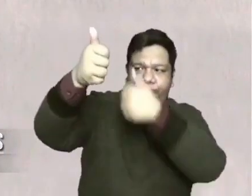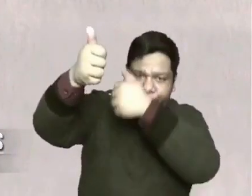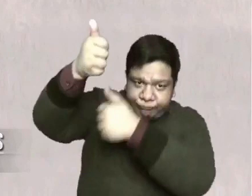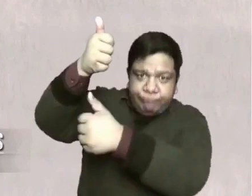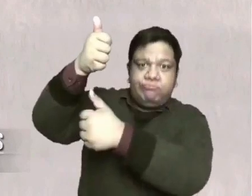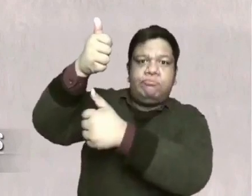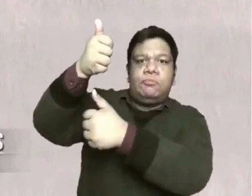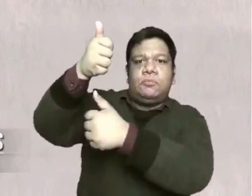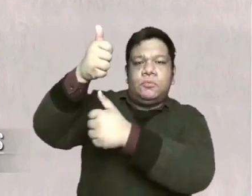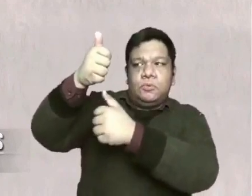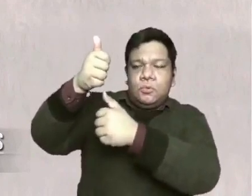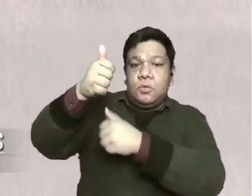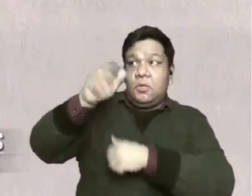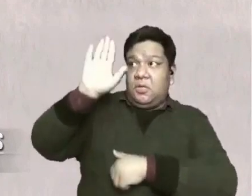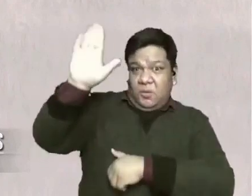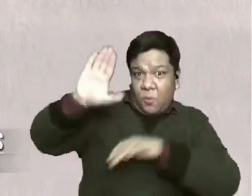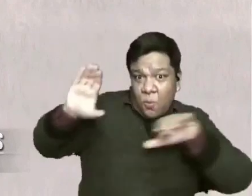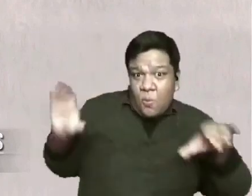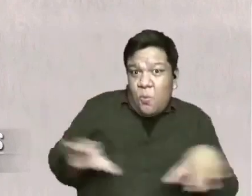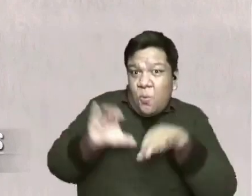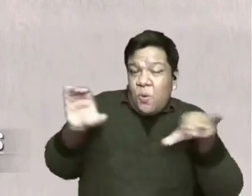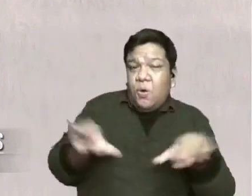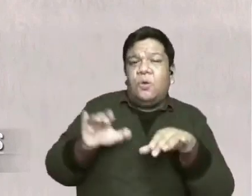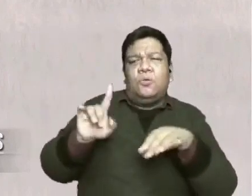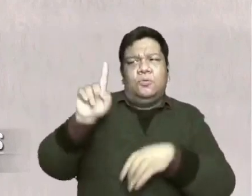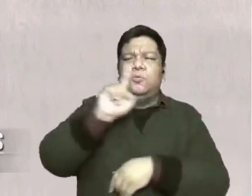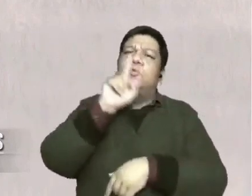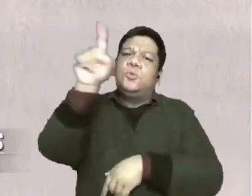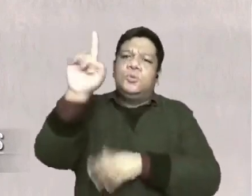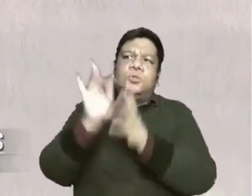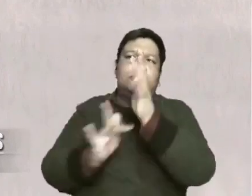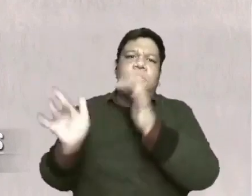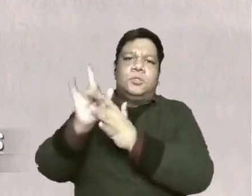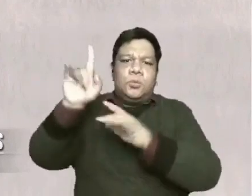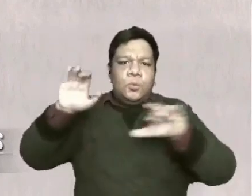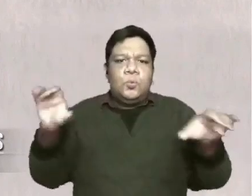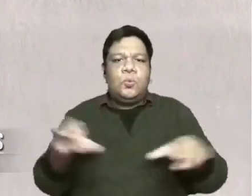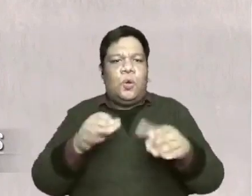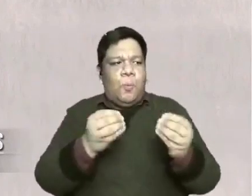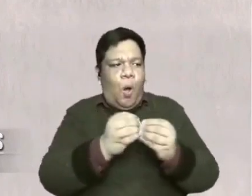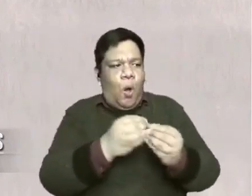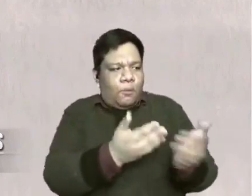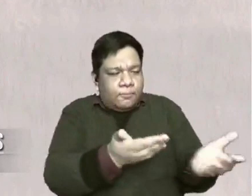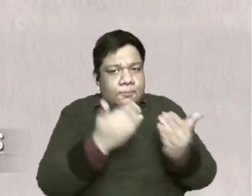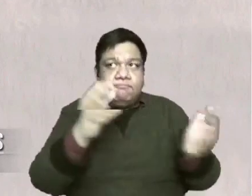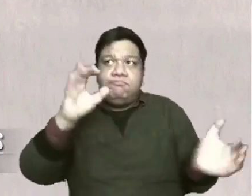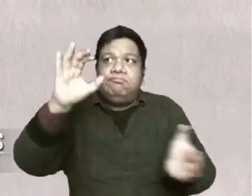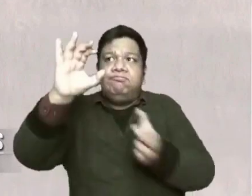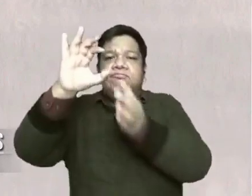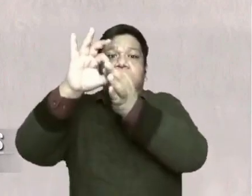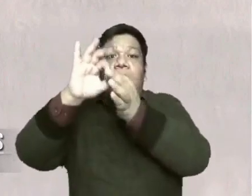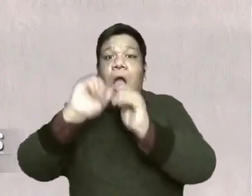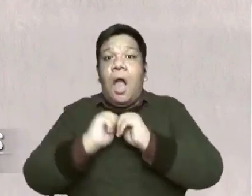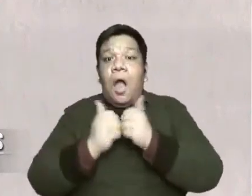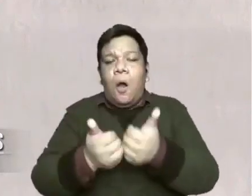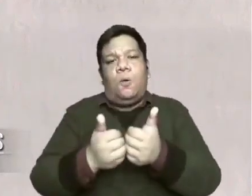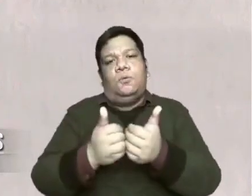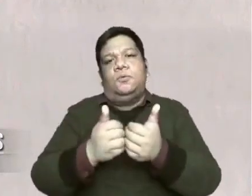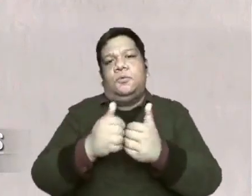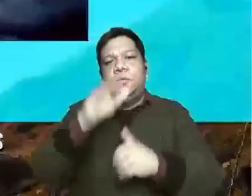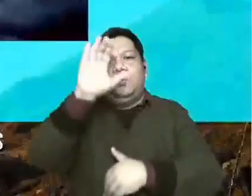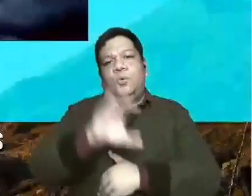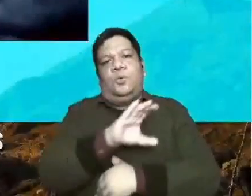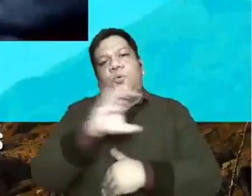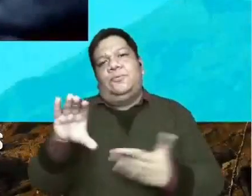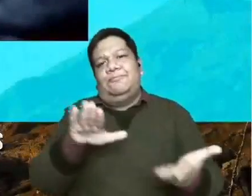And it is God's work to draw us or it is Jesus' work to draw us closer to God by dying on